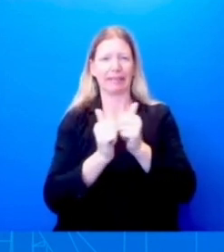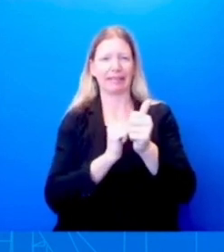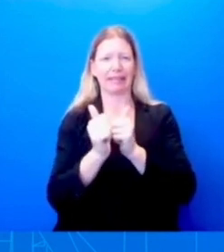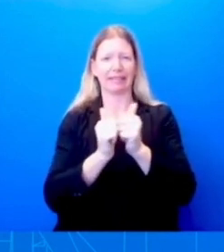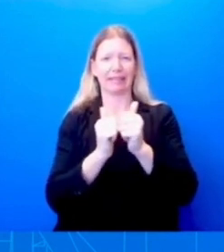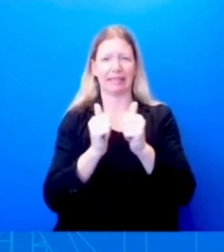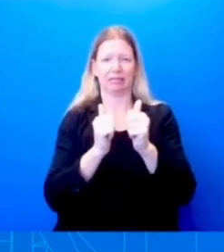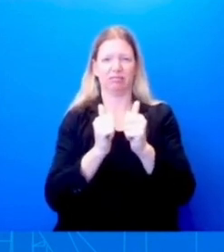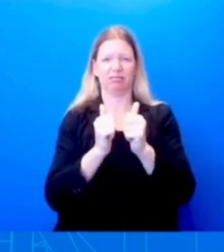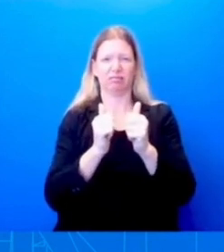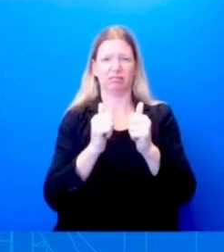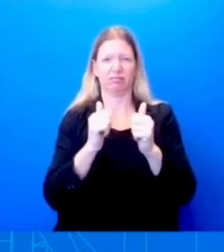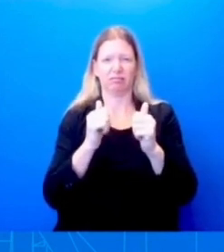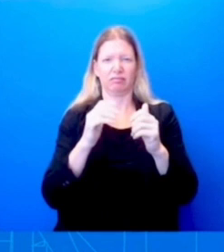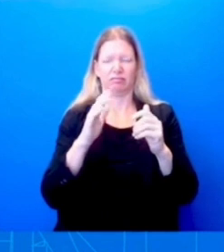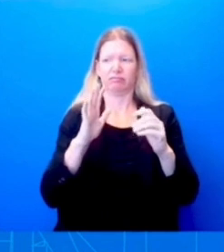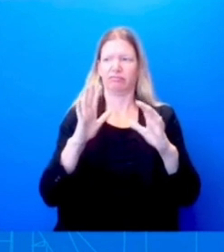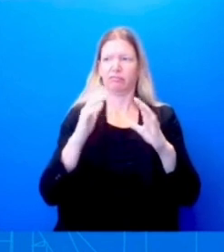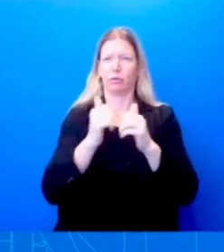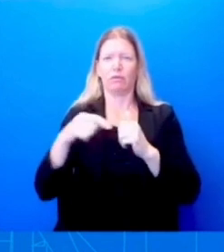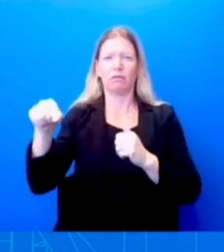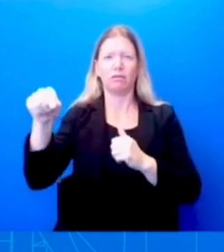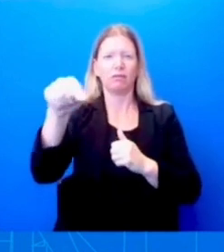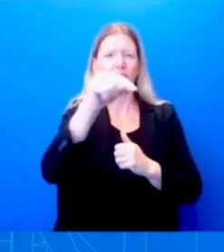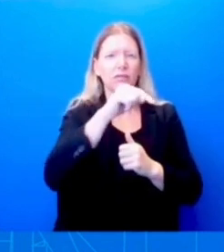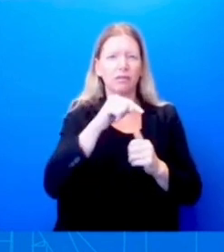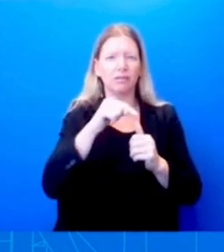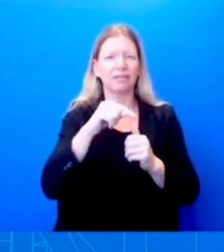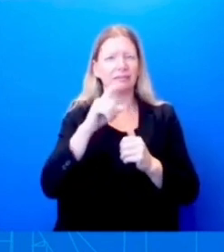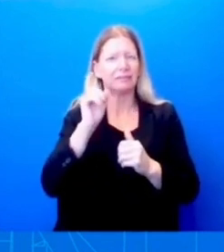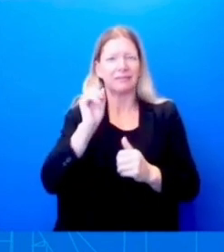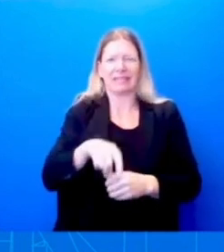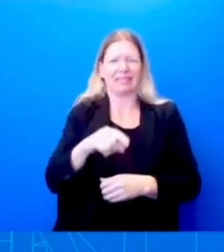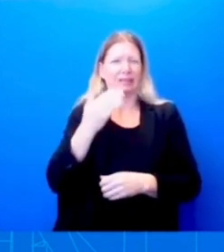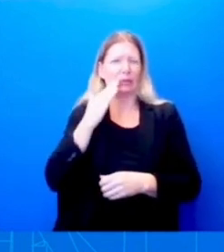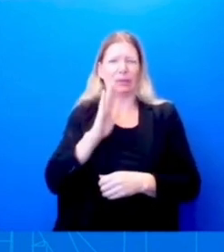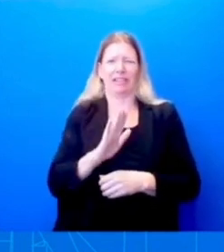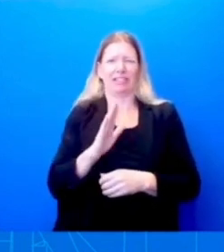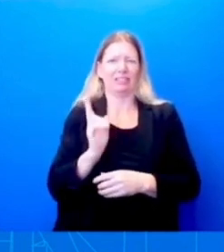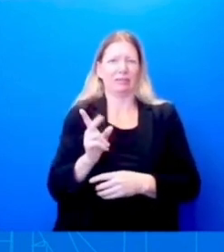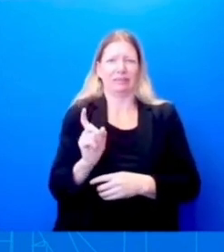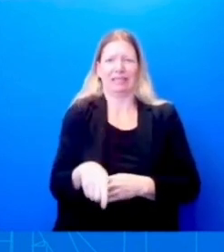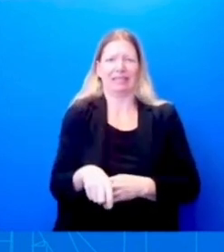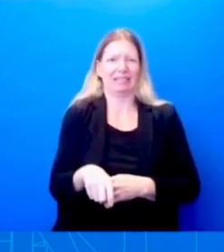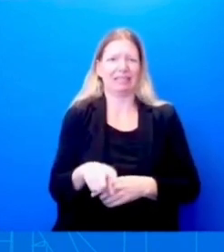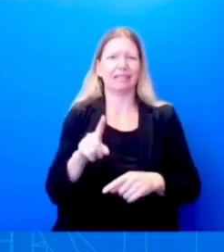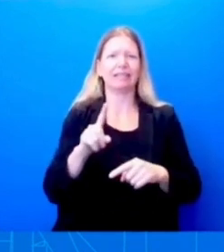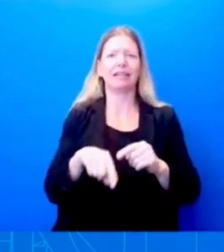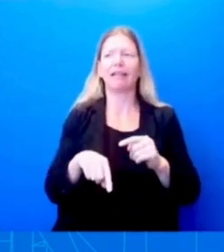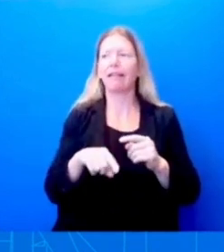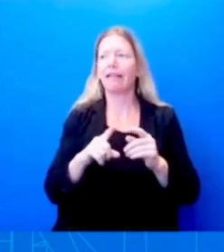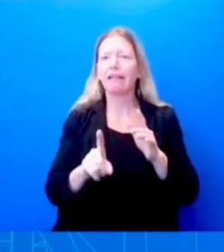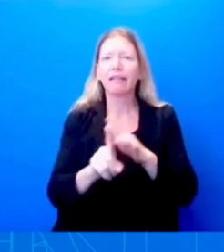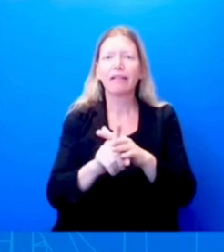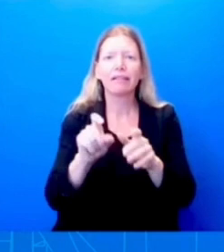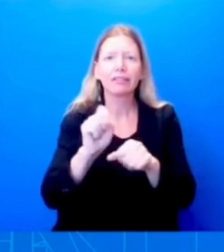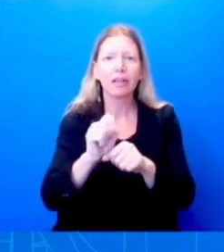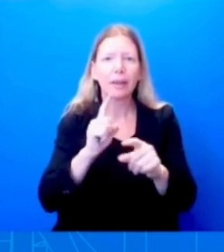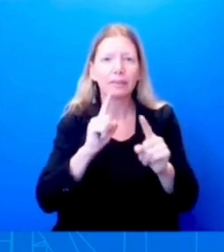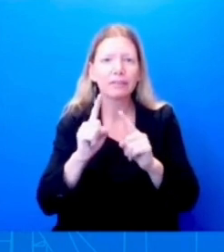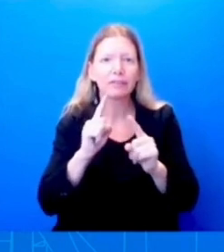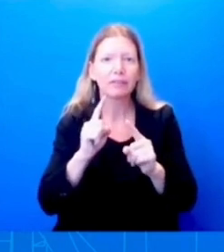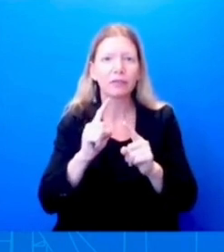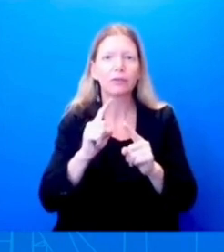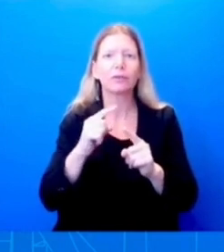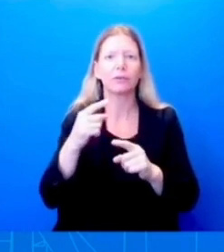a job interview on one of the other continents and the people in that room know more about your history than you do. And I think